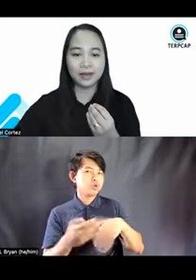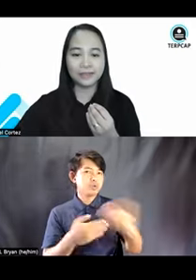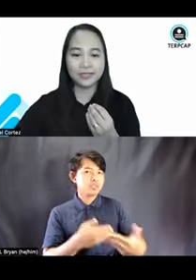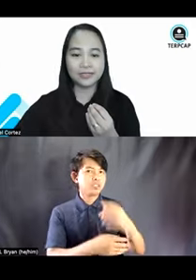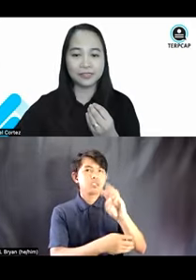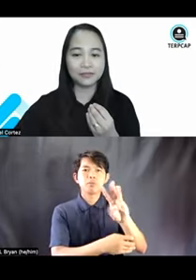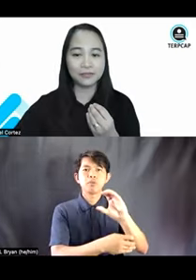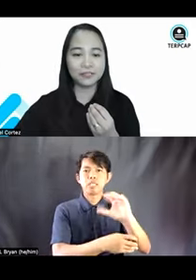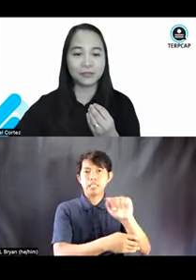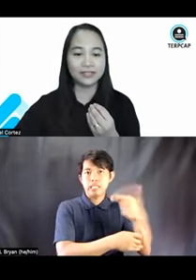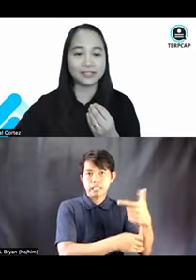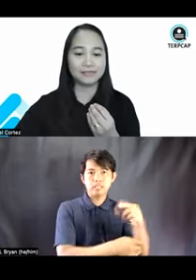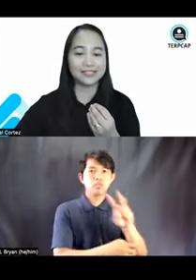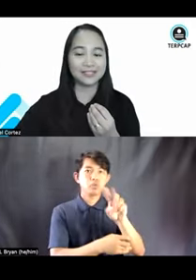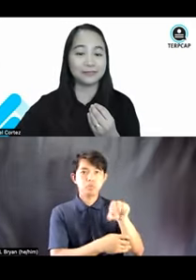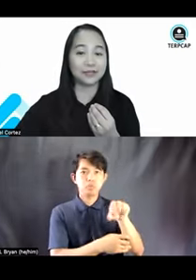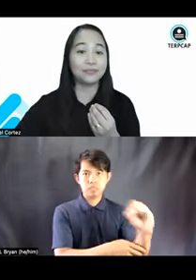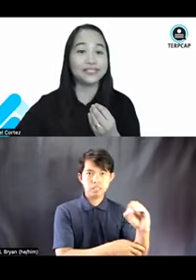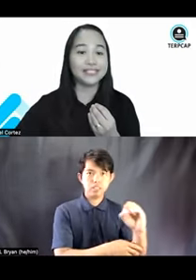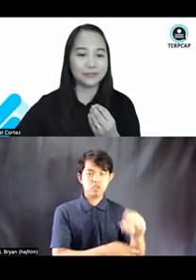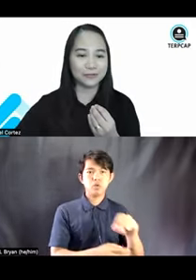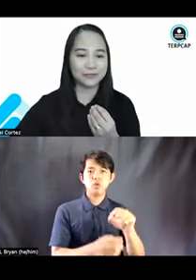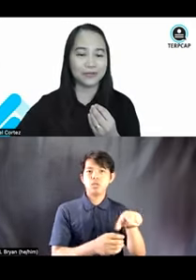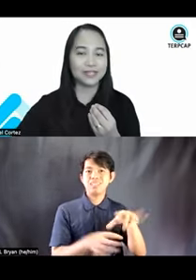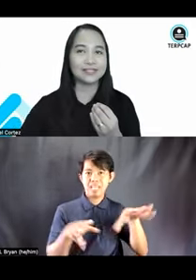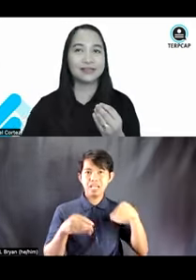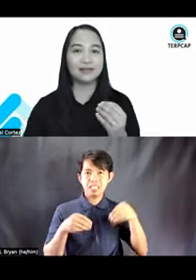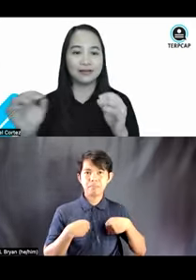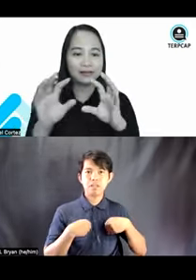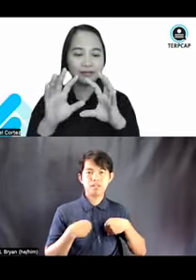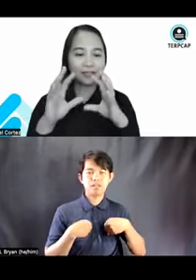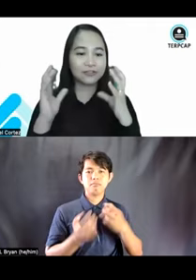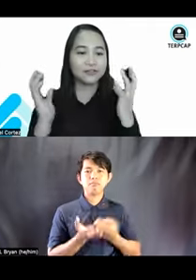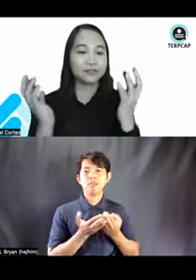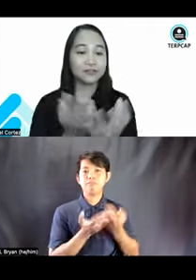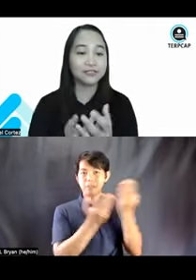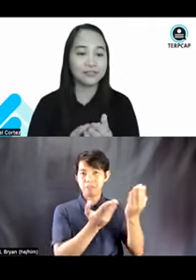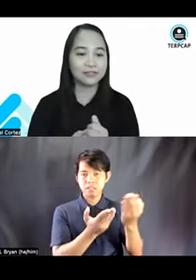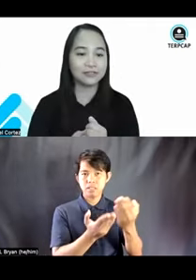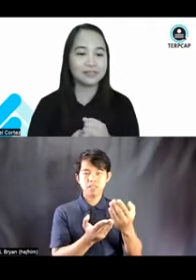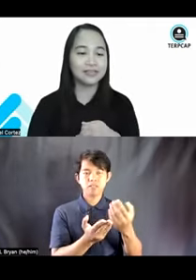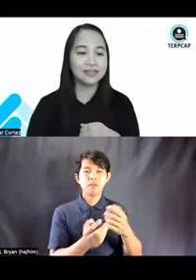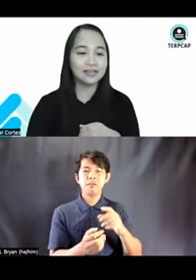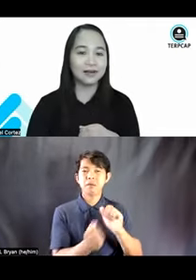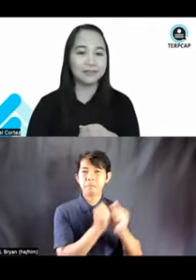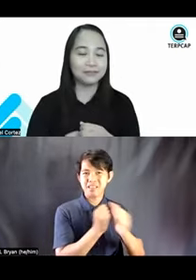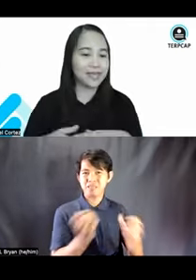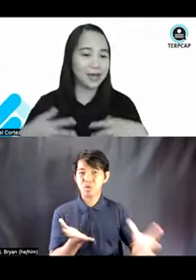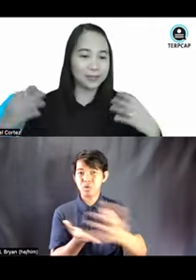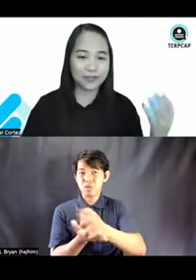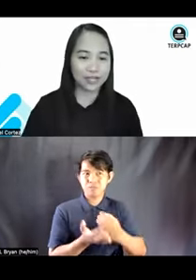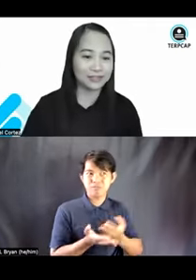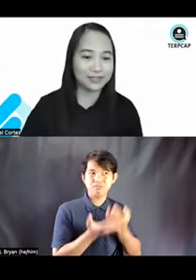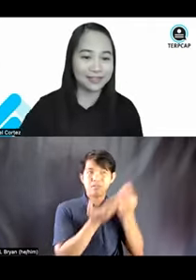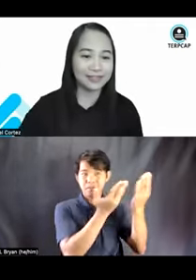it's really the most widely accepted set of recommendations. So, it's like a collection of recommendations. I'd be